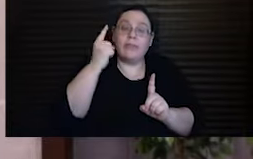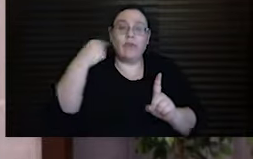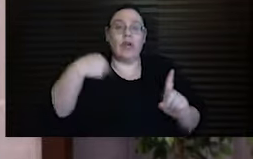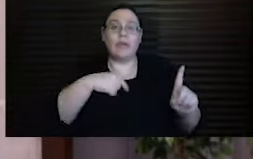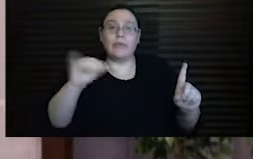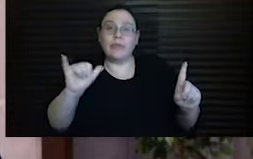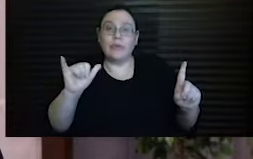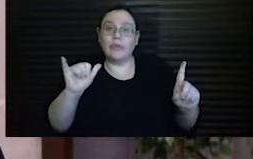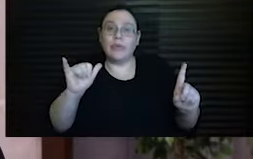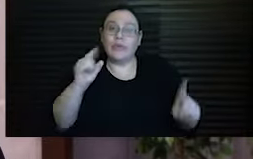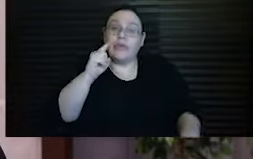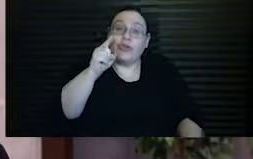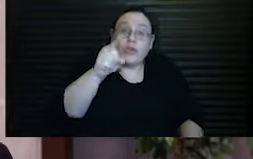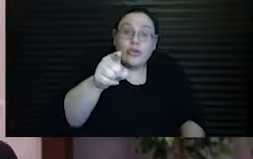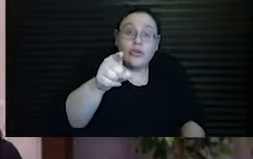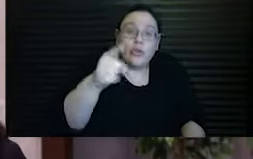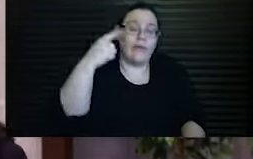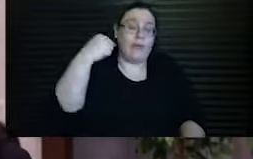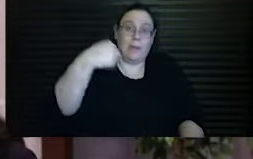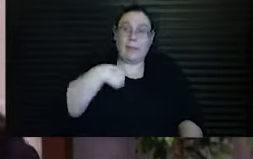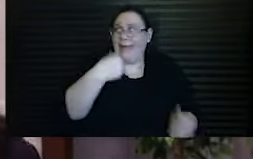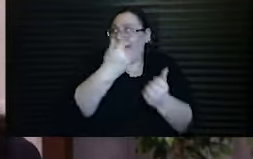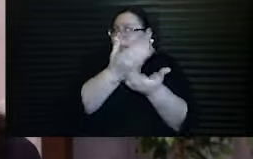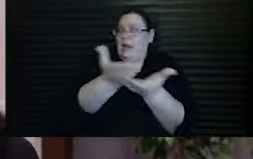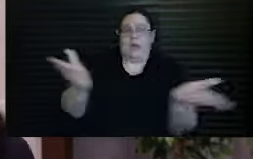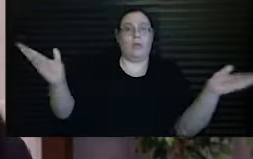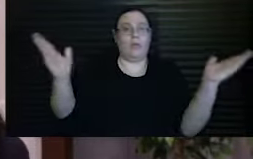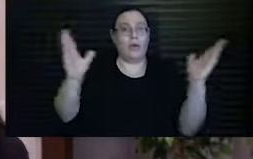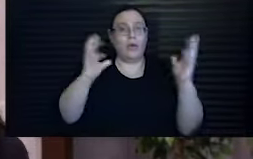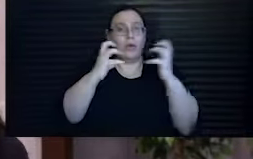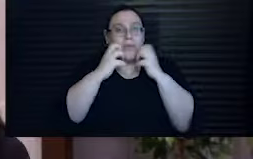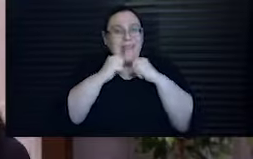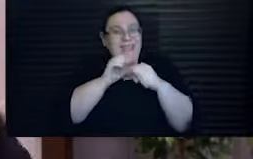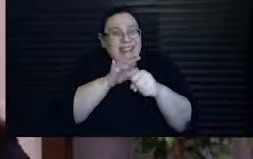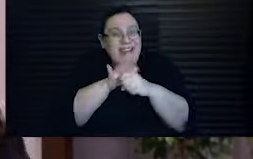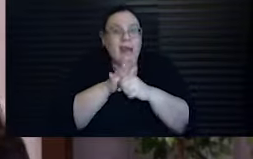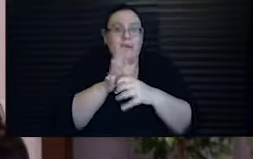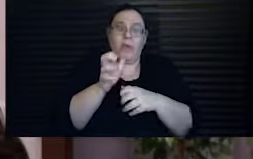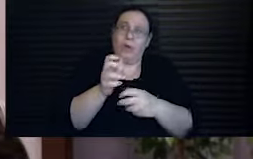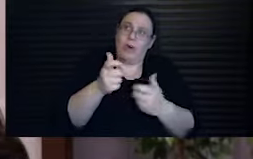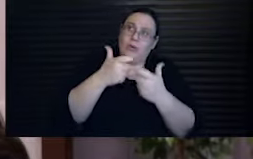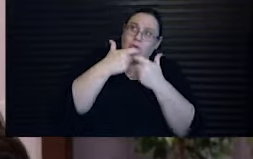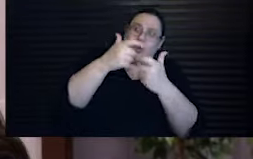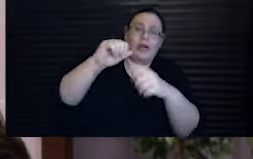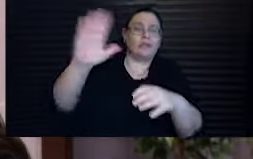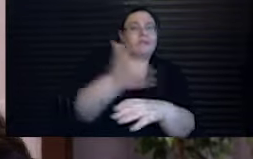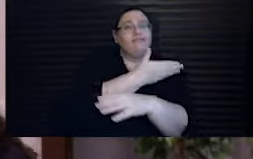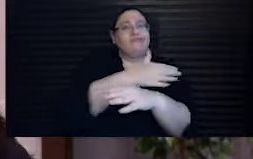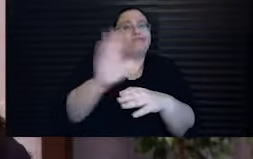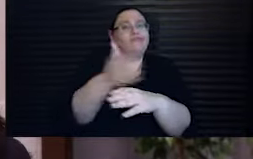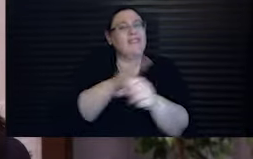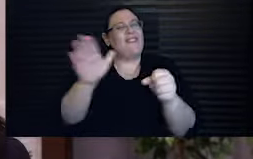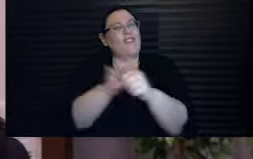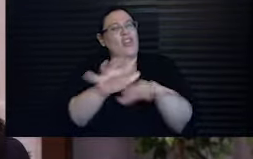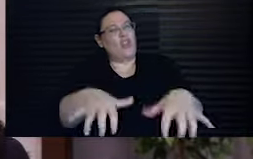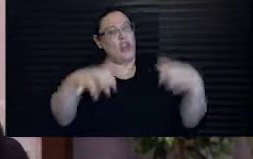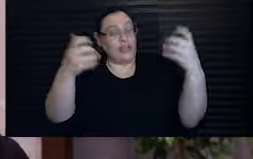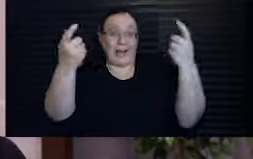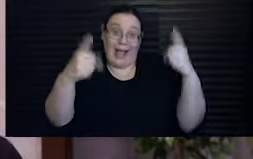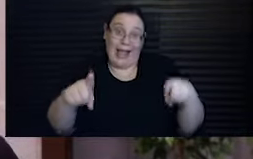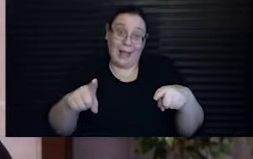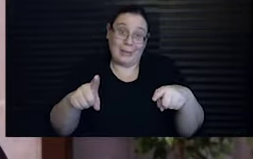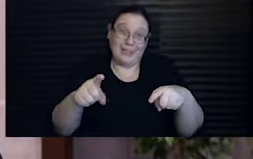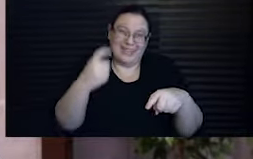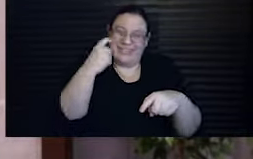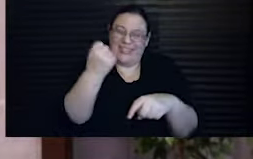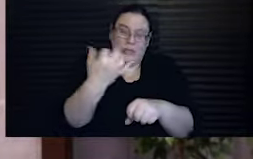It was for you and it was for me and it was for anyone else who would care enough to want to see that symphony played by a full orchestra one day. Which it was